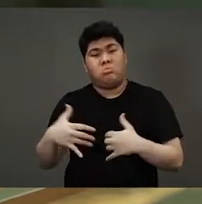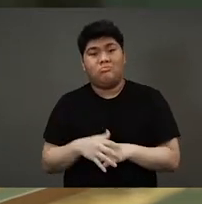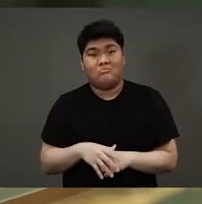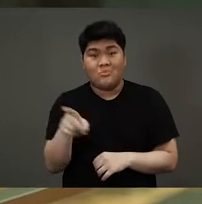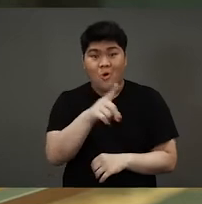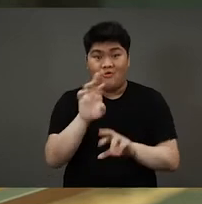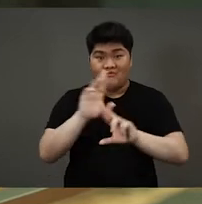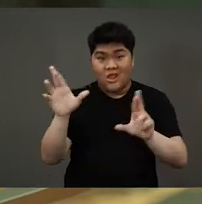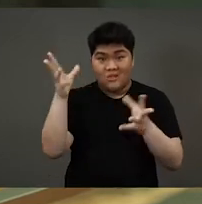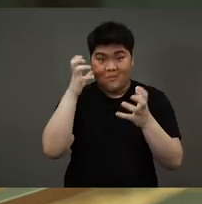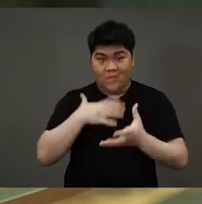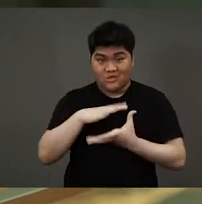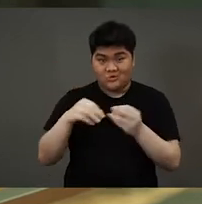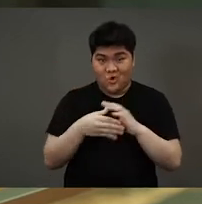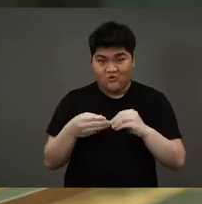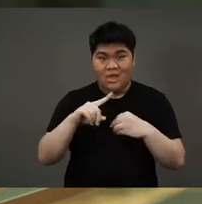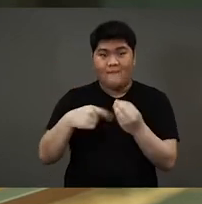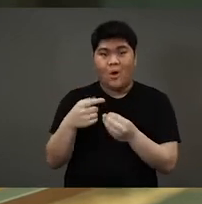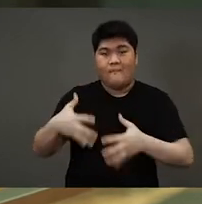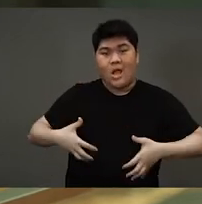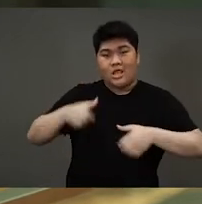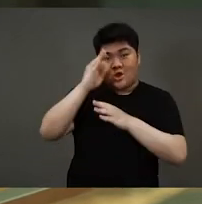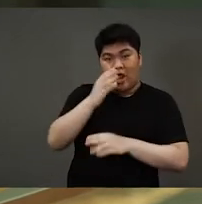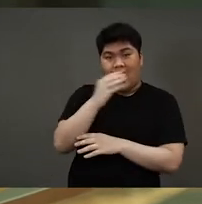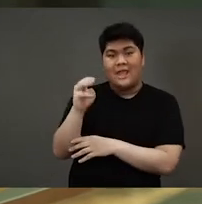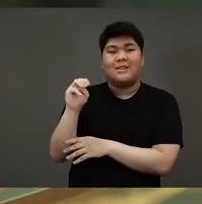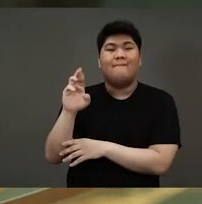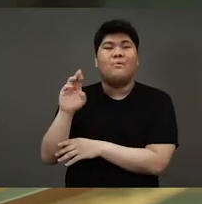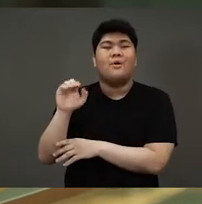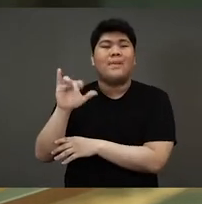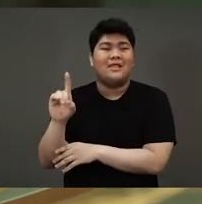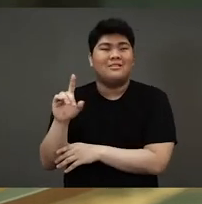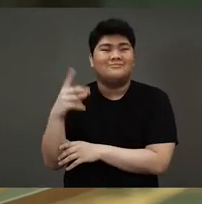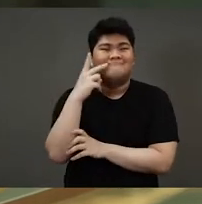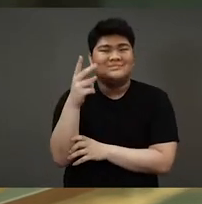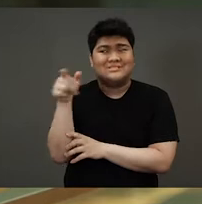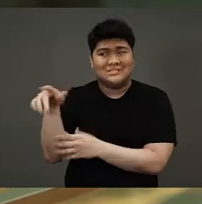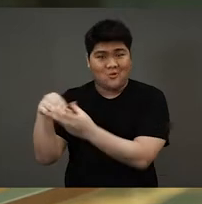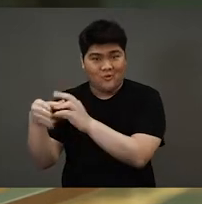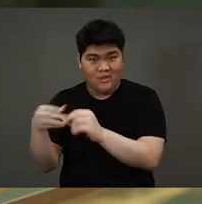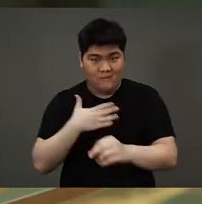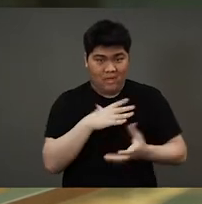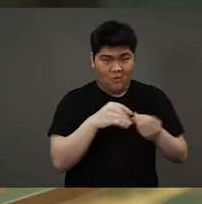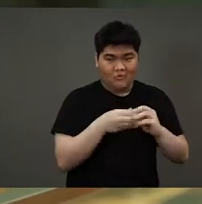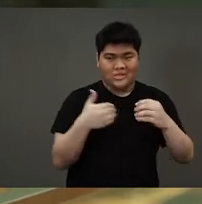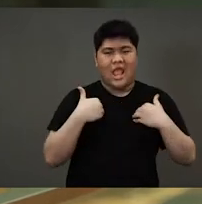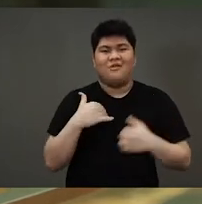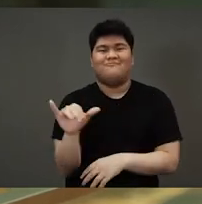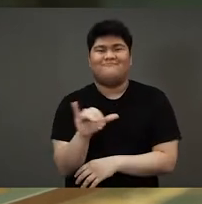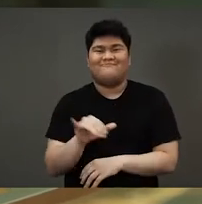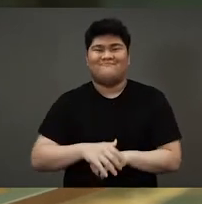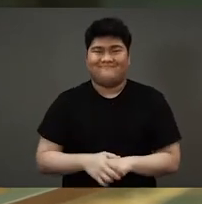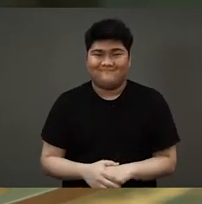to listen to my story about the monkey god and the mermaid? Let's see if you can make connections between my story and the